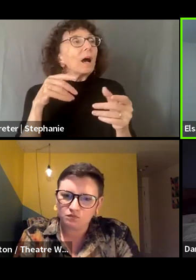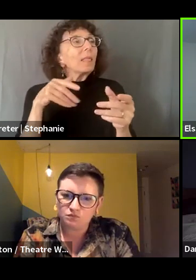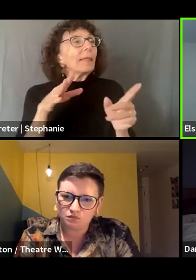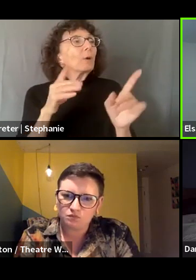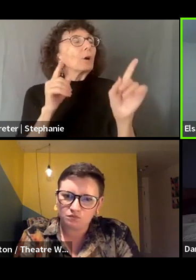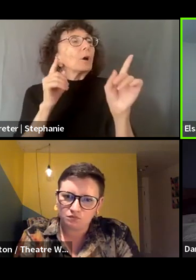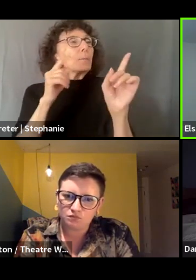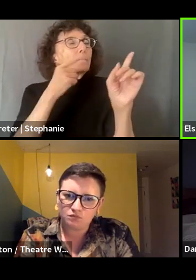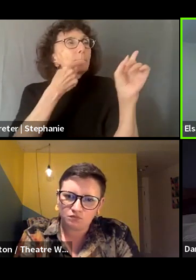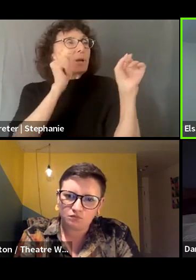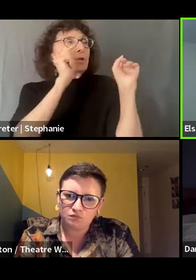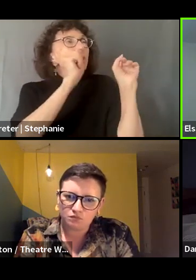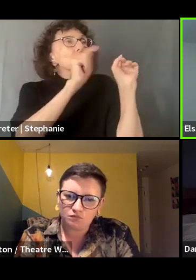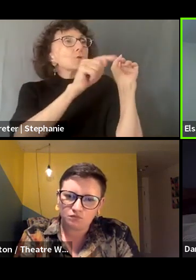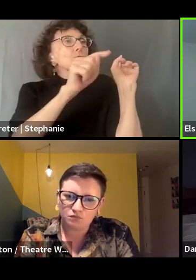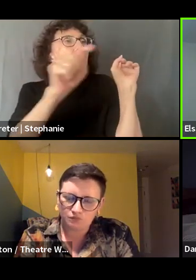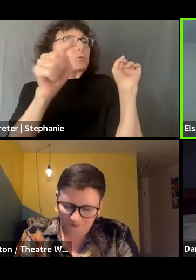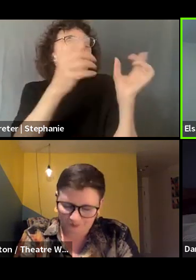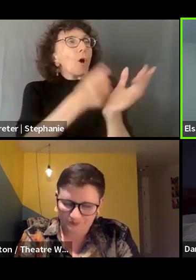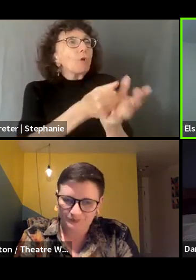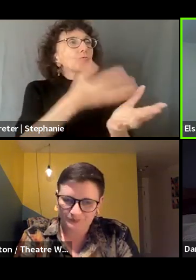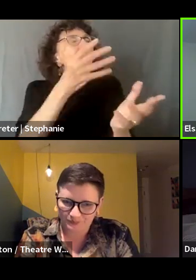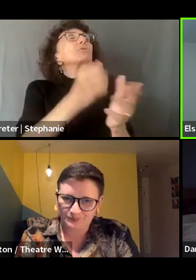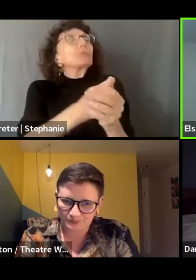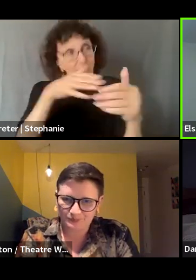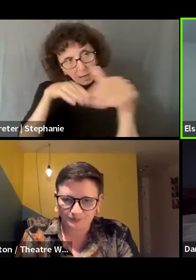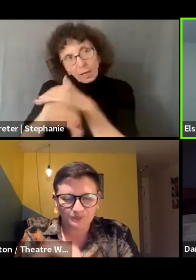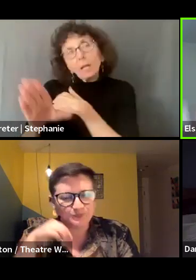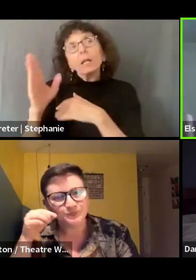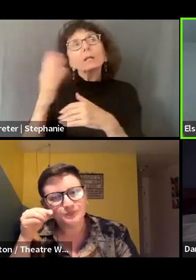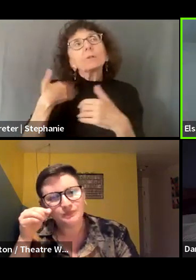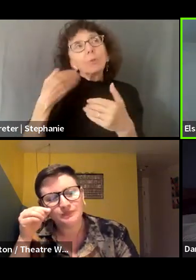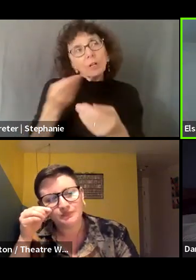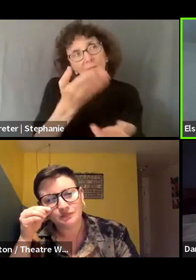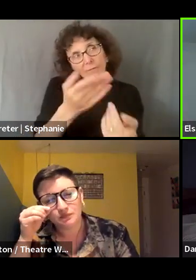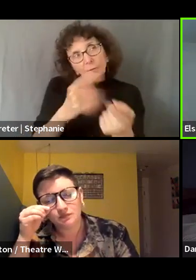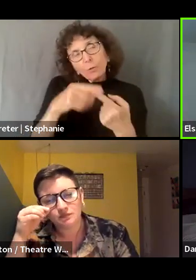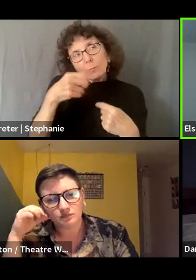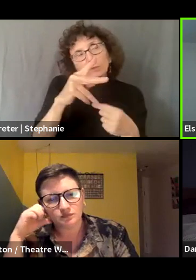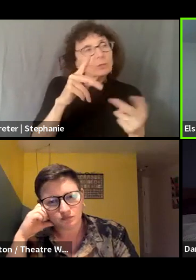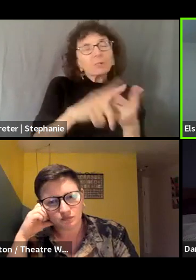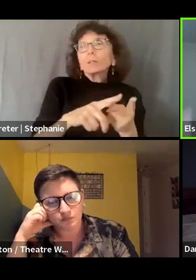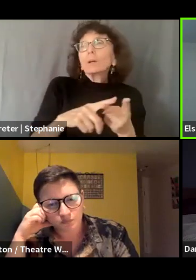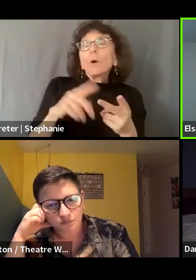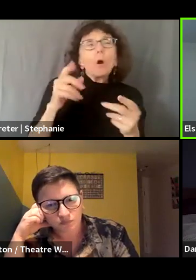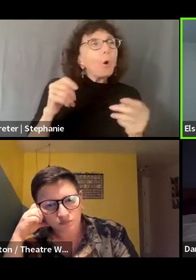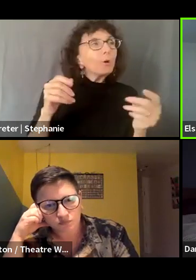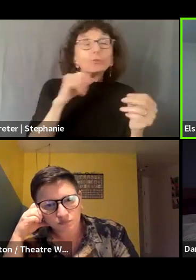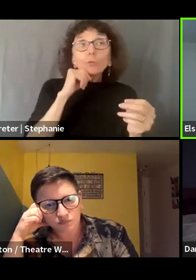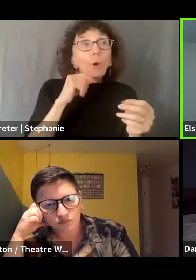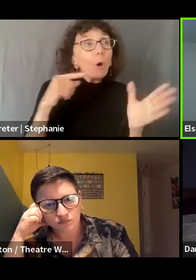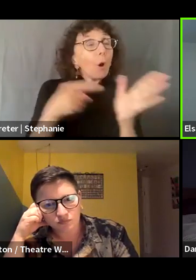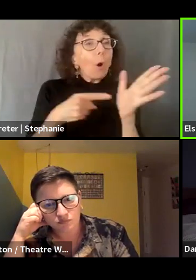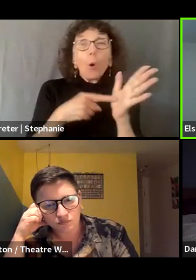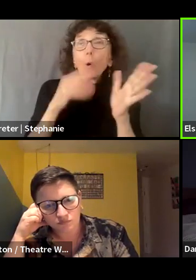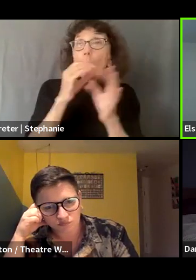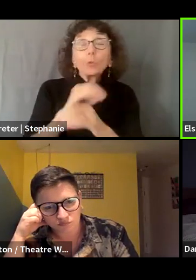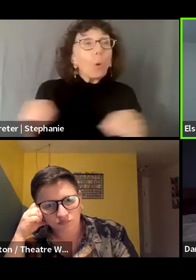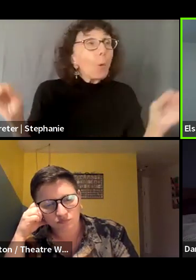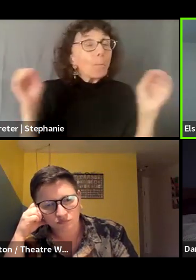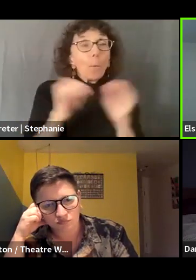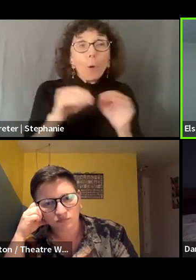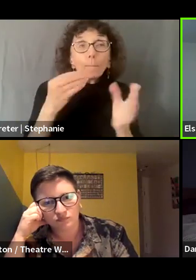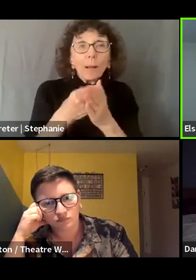people with family wealth, you know, no college loans, breadwinning partner, you know,